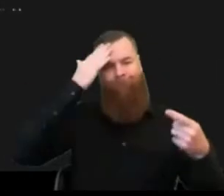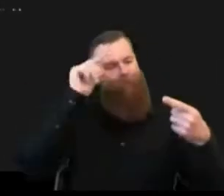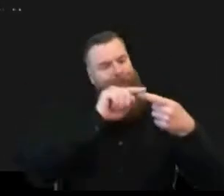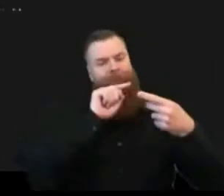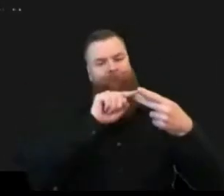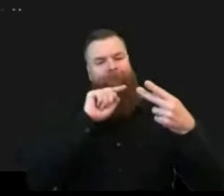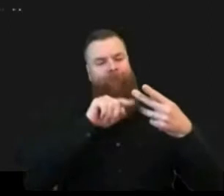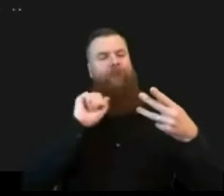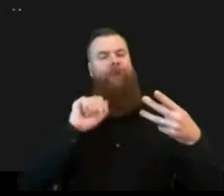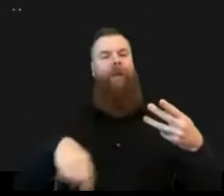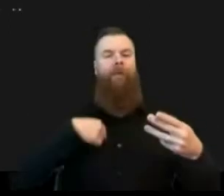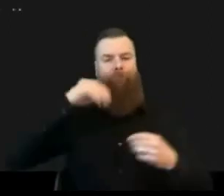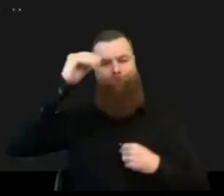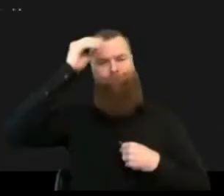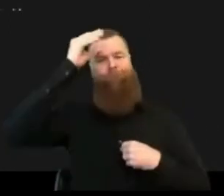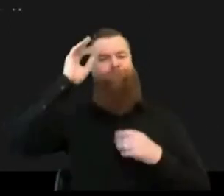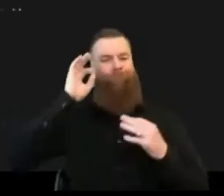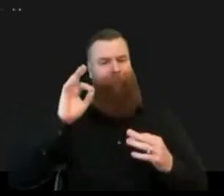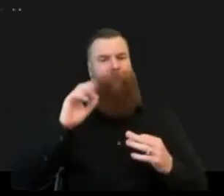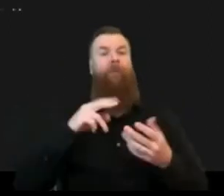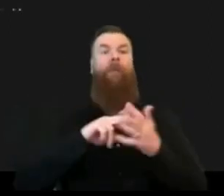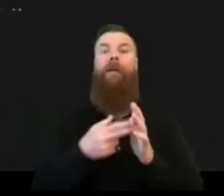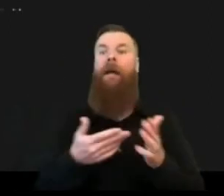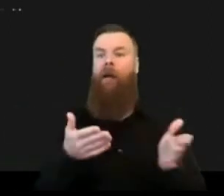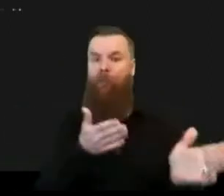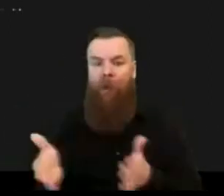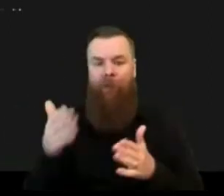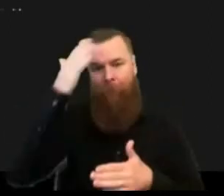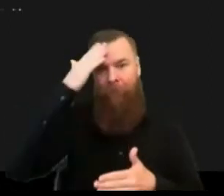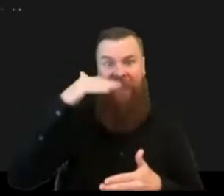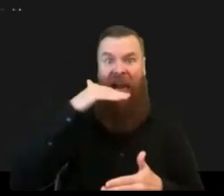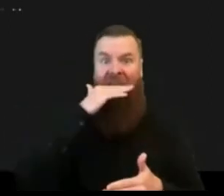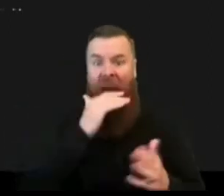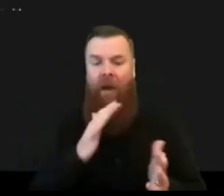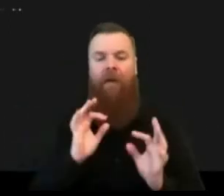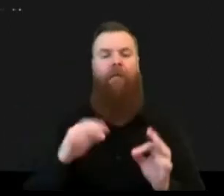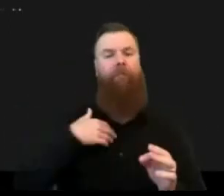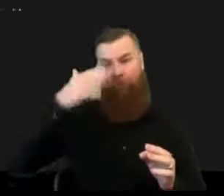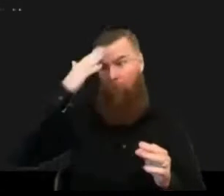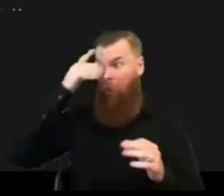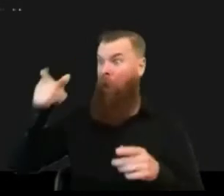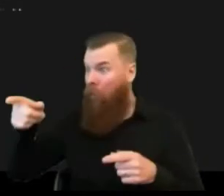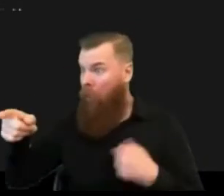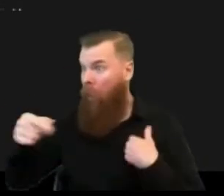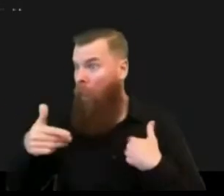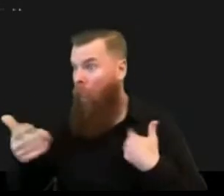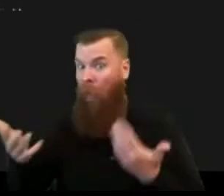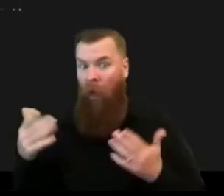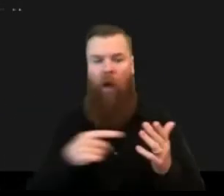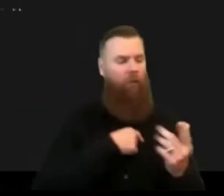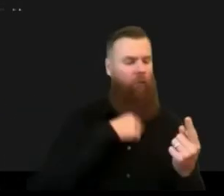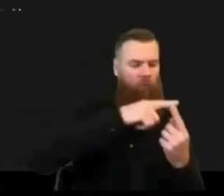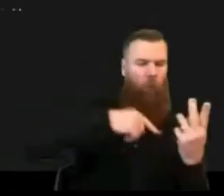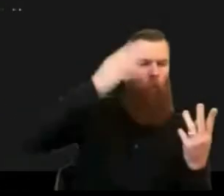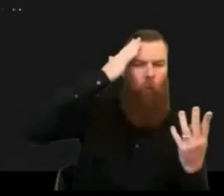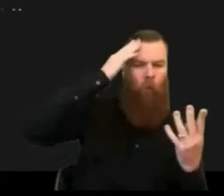decisions with a better context and in informed decisions regarding the planning and in a prospective